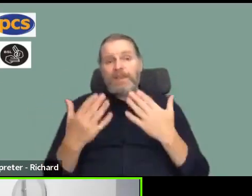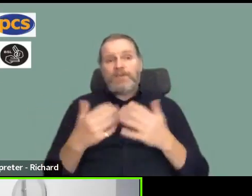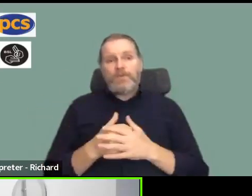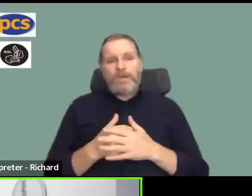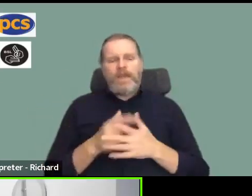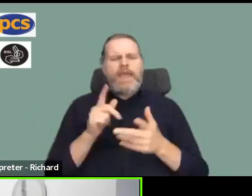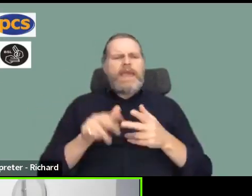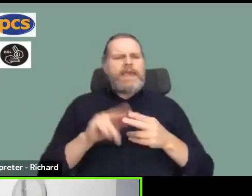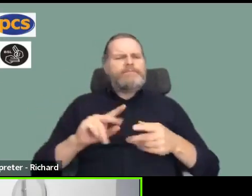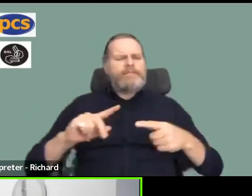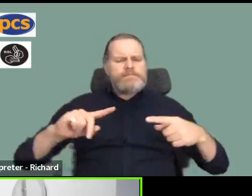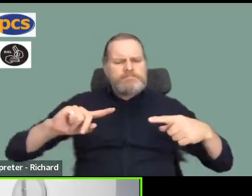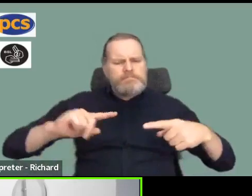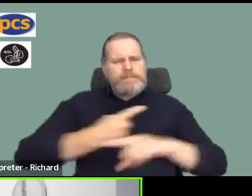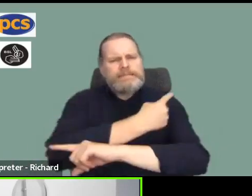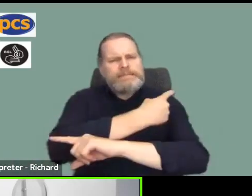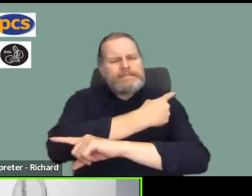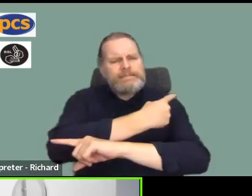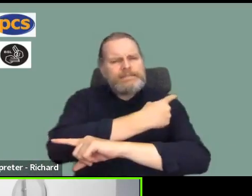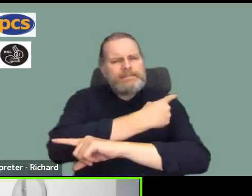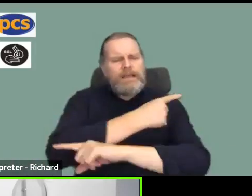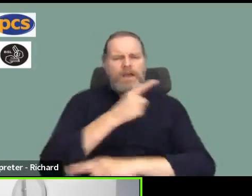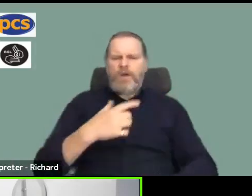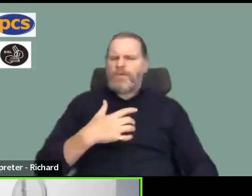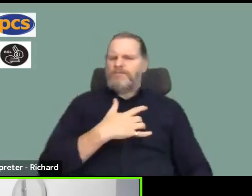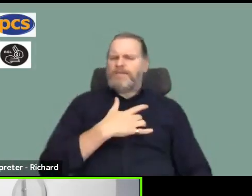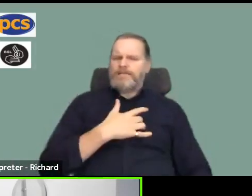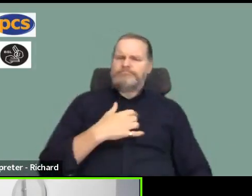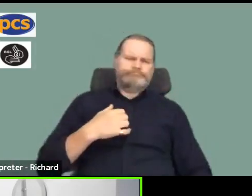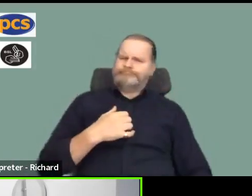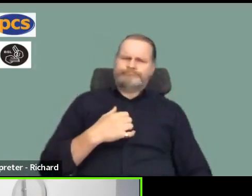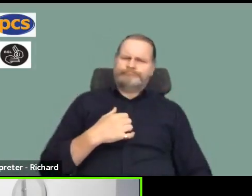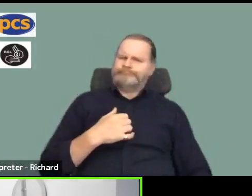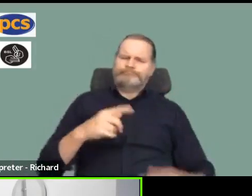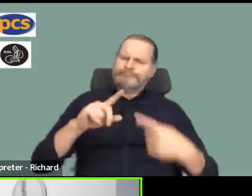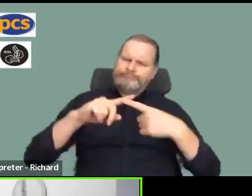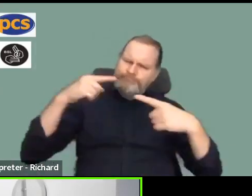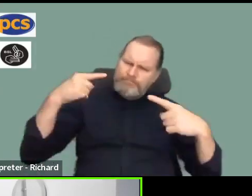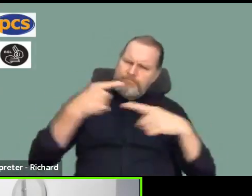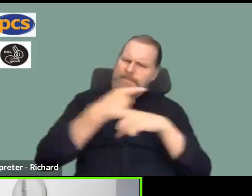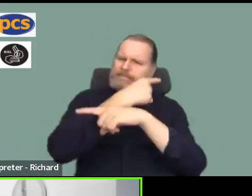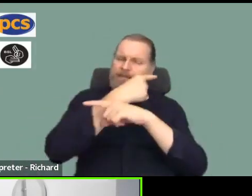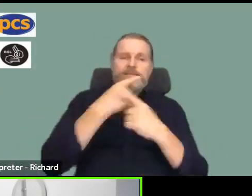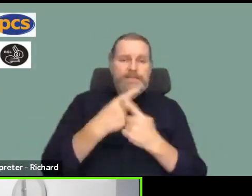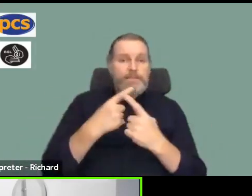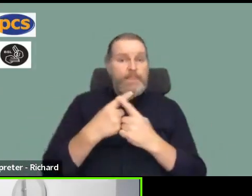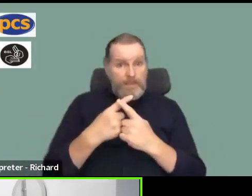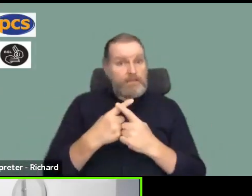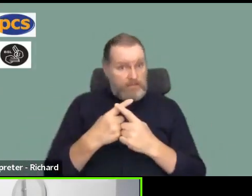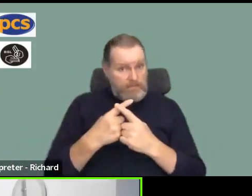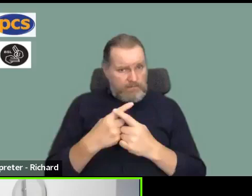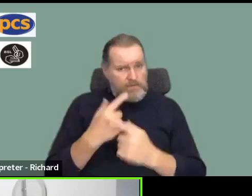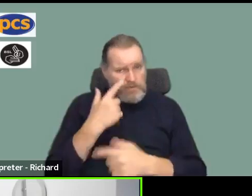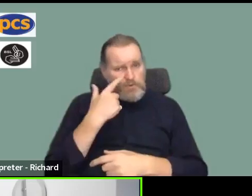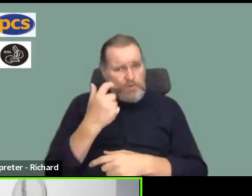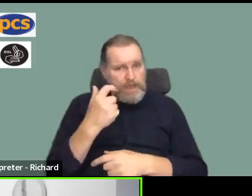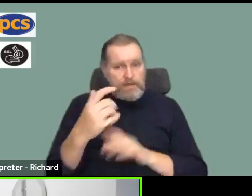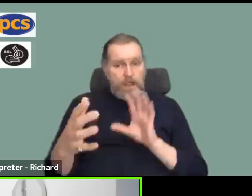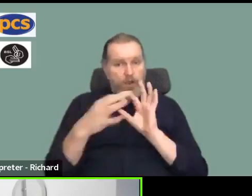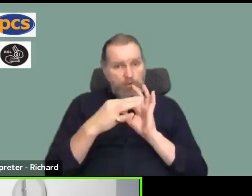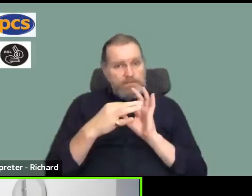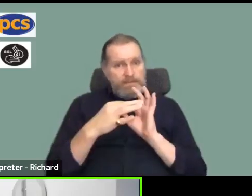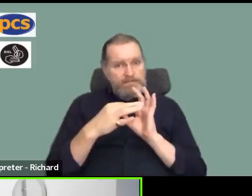anything that we missed if for any reason you felt something that you asked wasn't fully addressed you can always contact